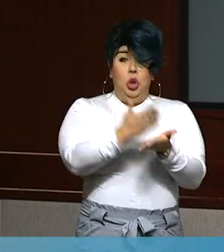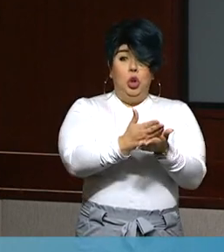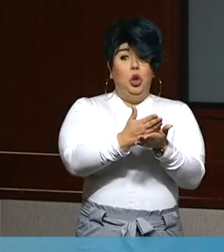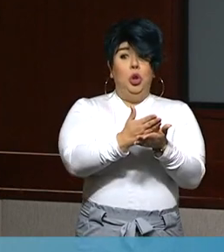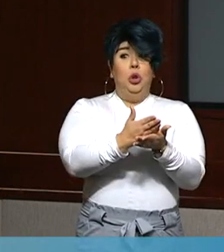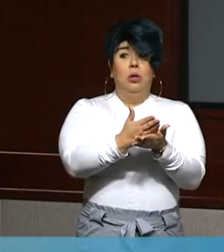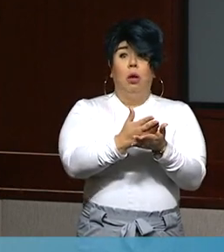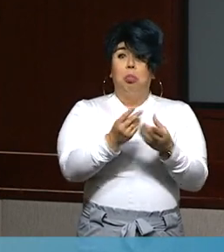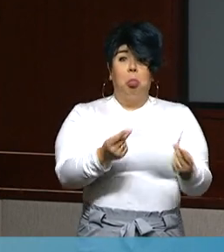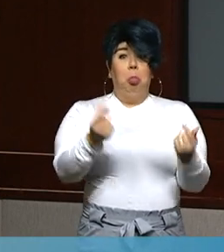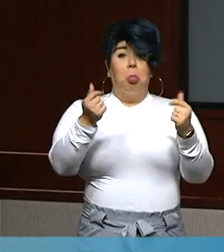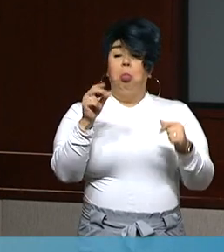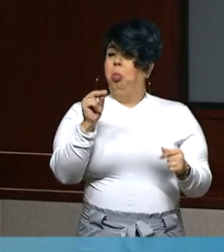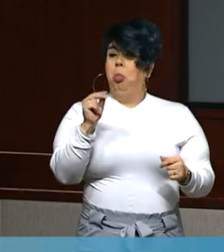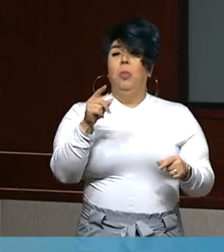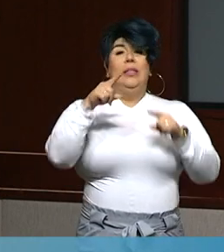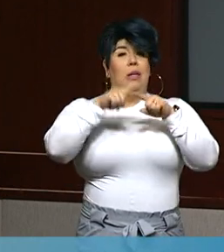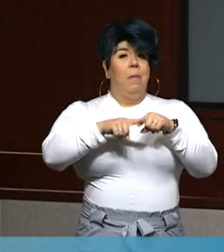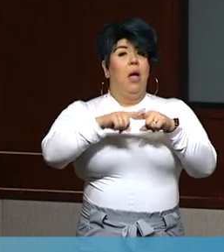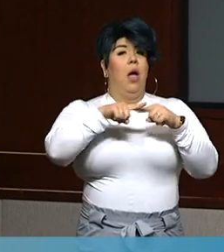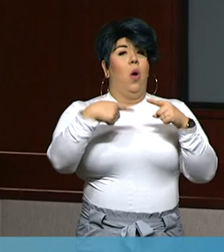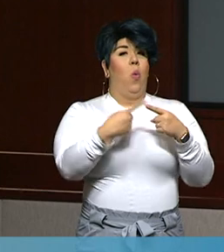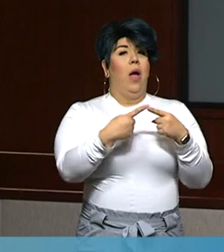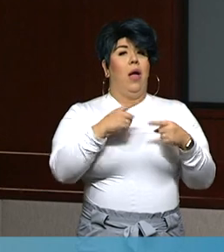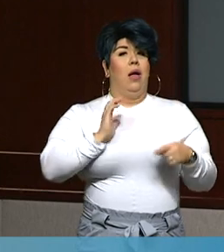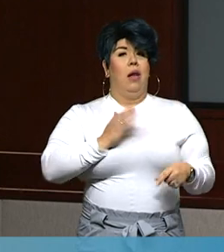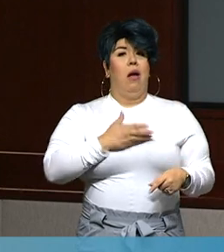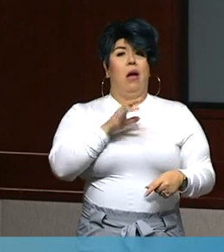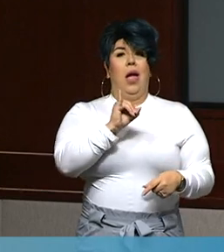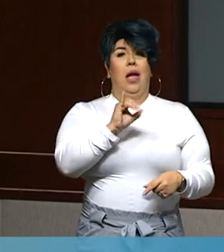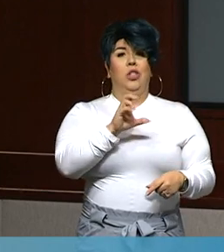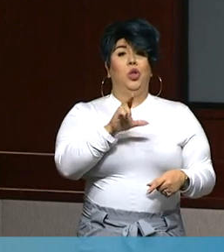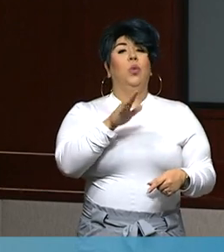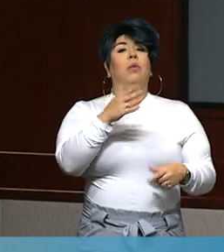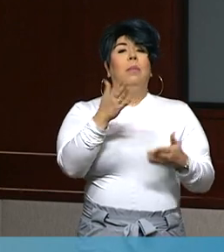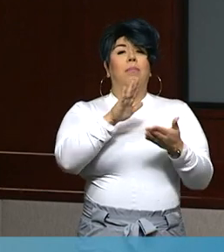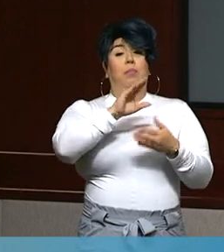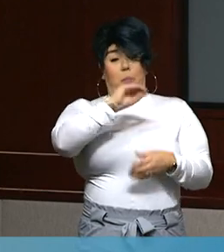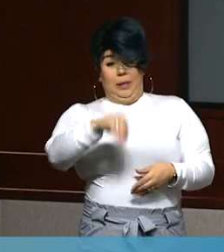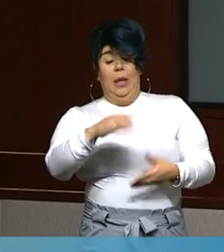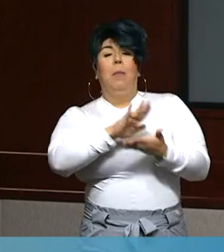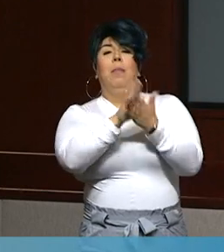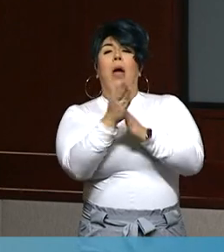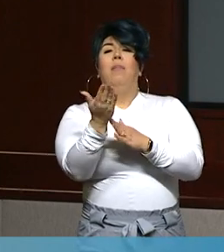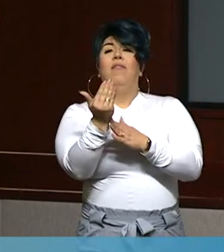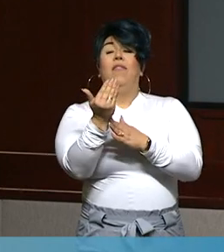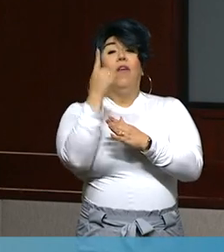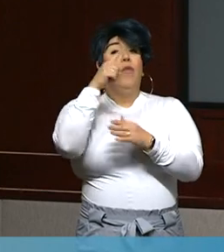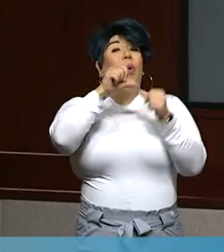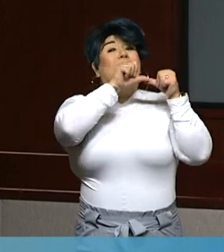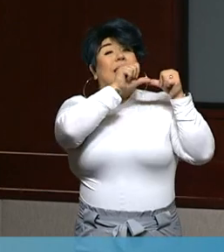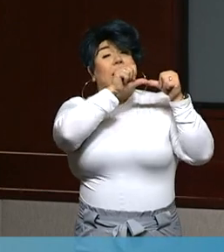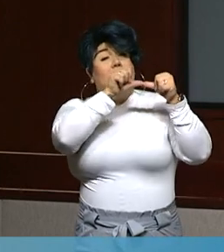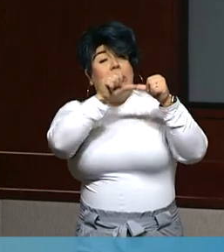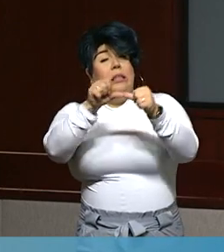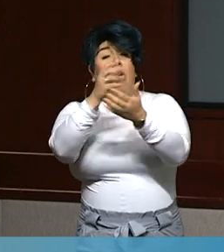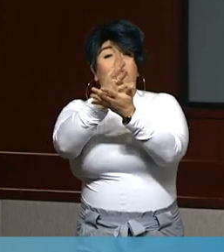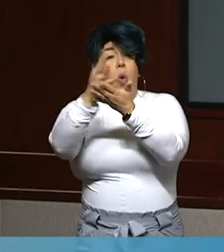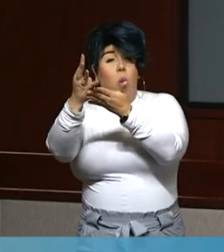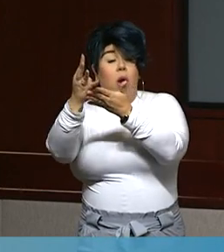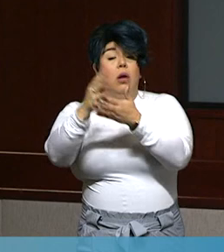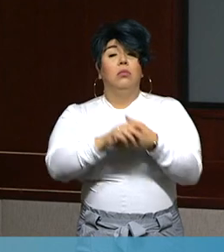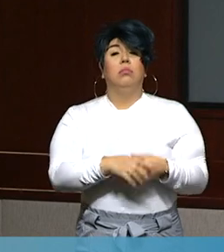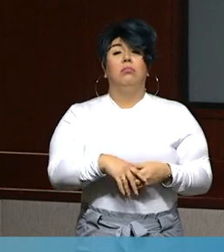ICU capacity within the region will be at least 15% for the subsequent four weeks. When the